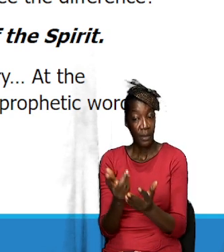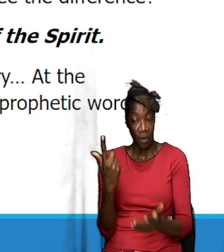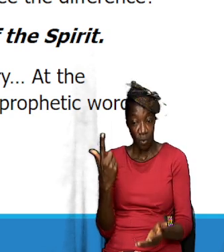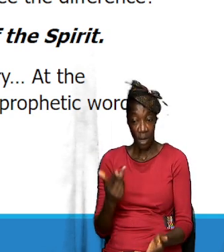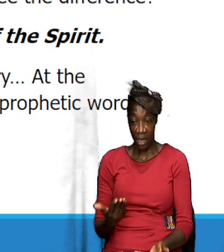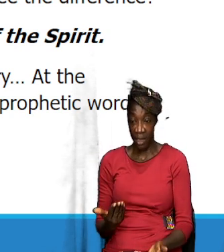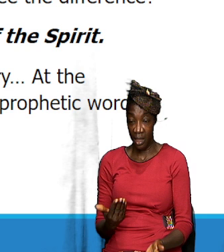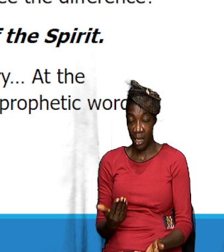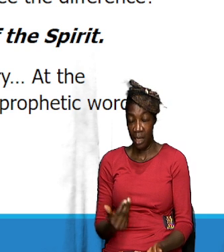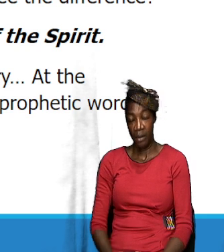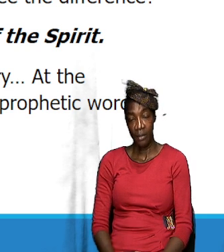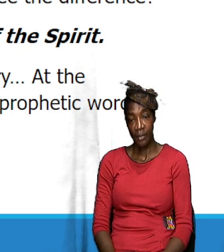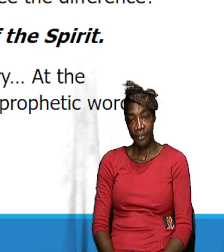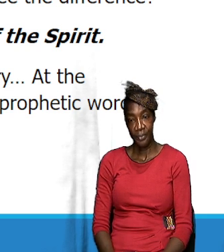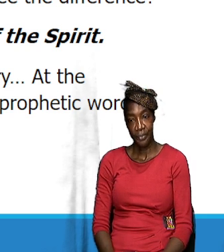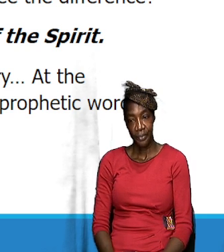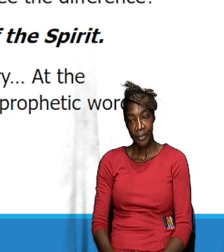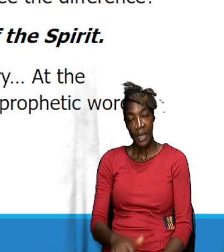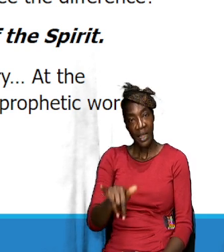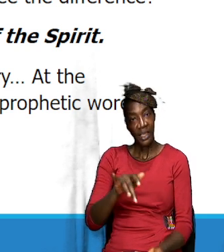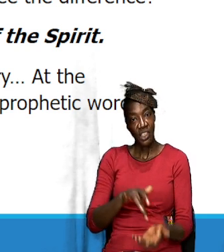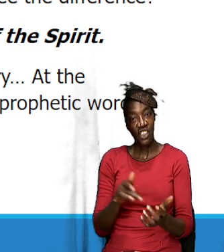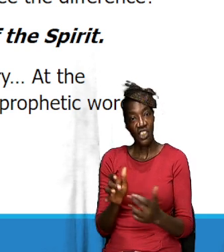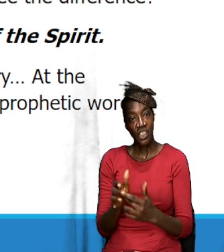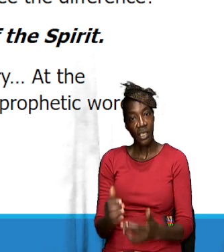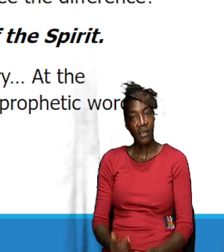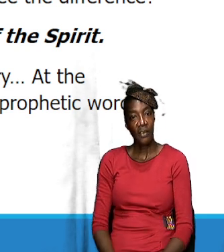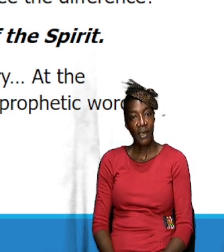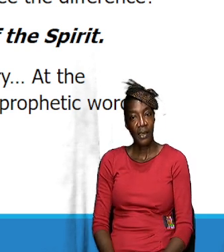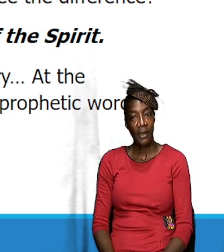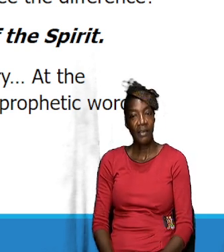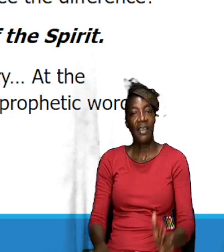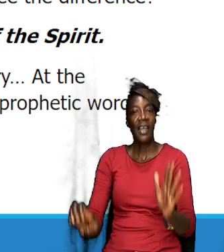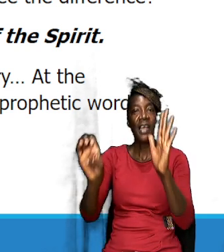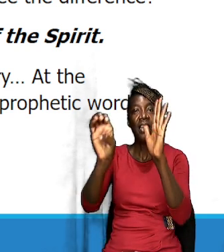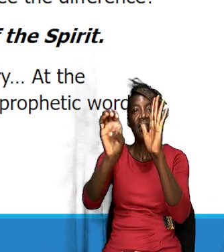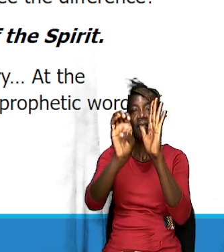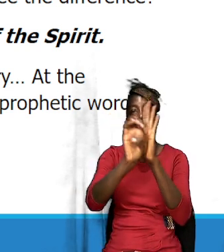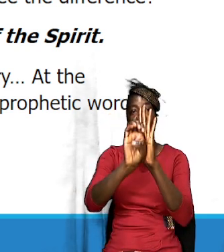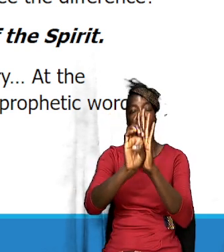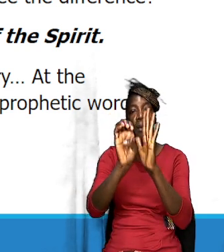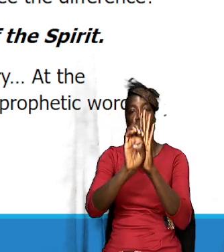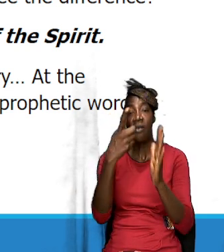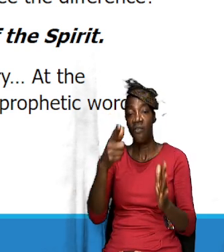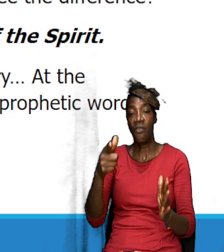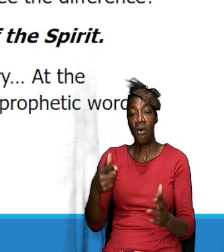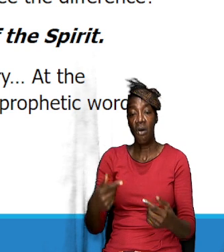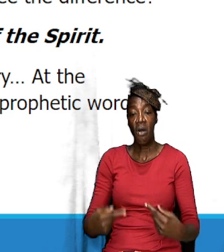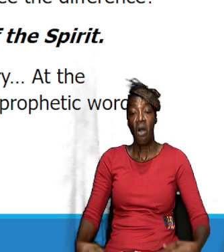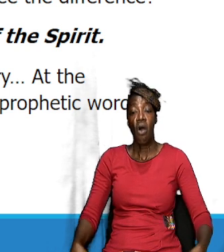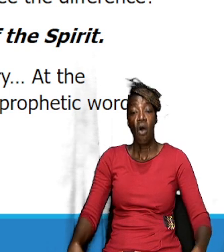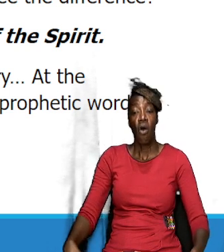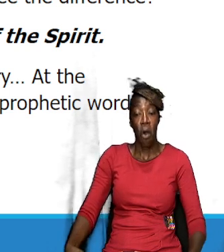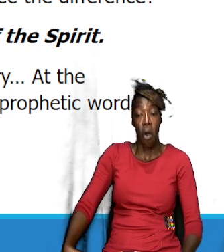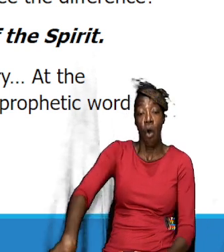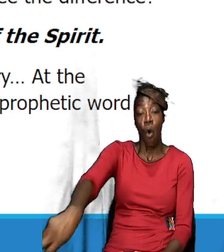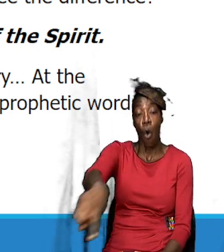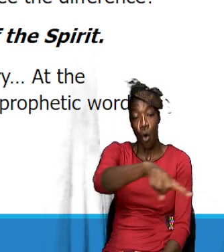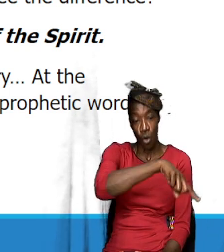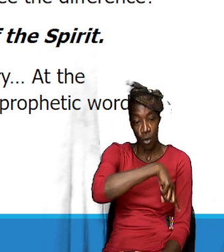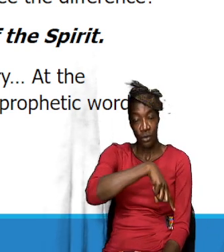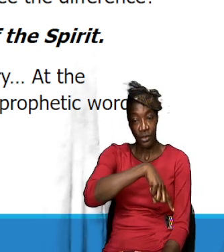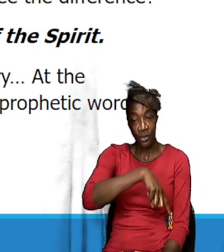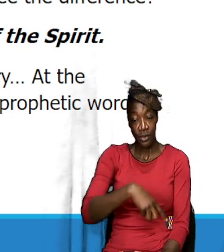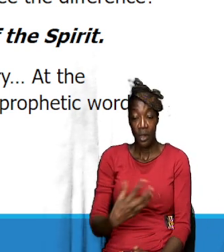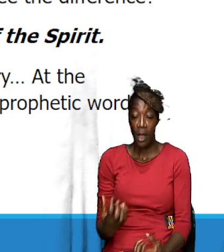out at me is that Jesus was an example for us. And a lot of the things that he